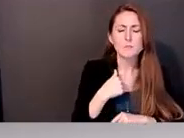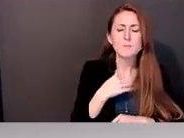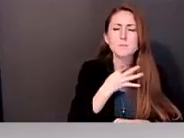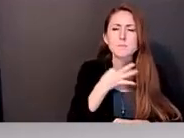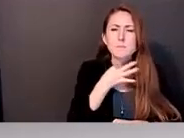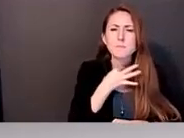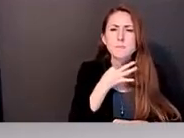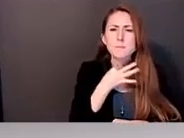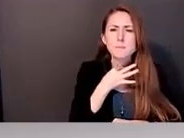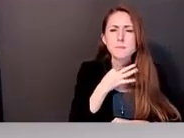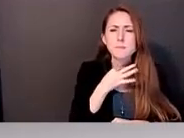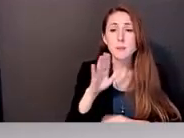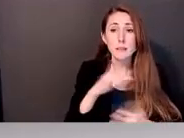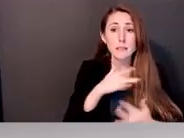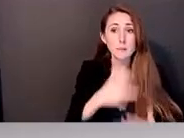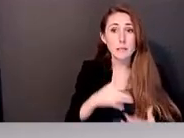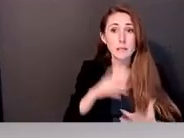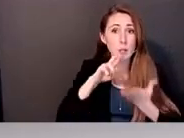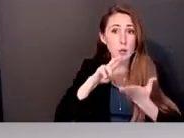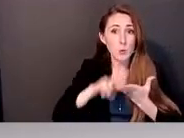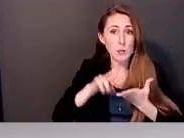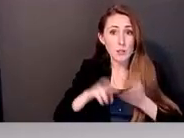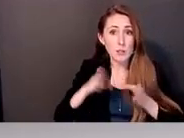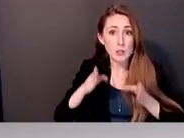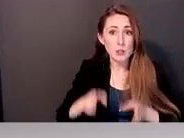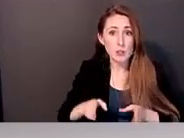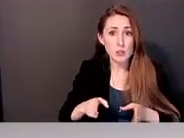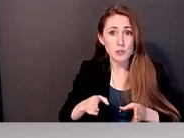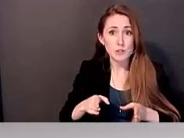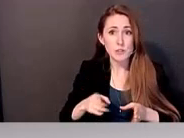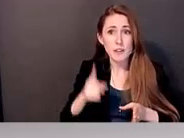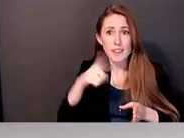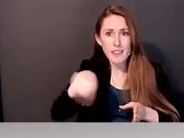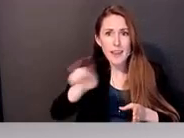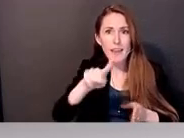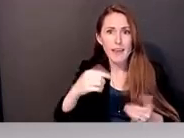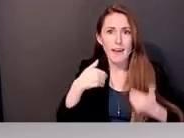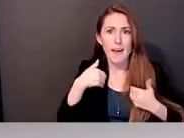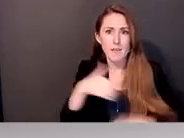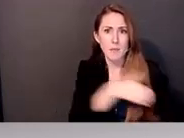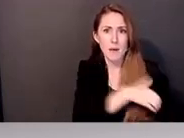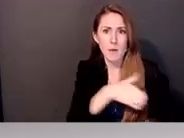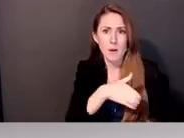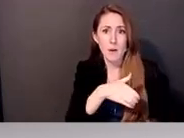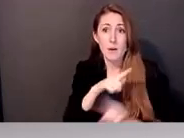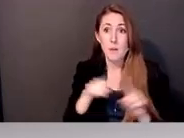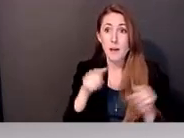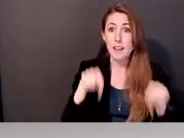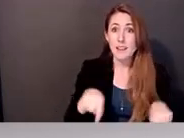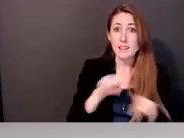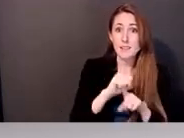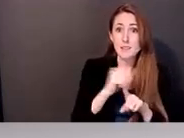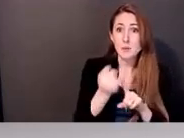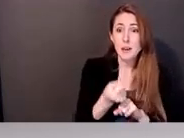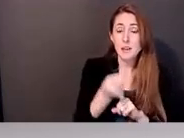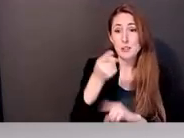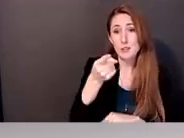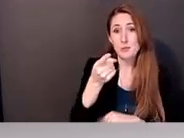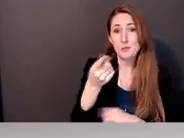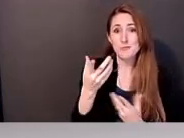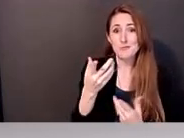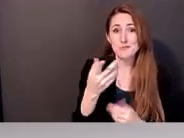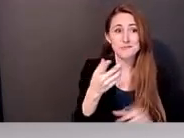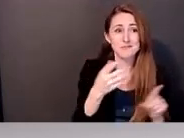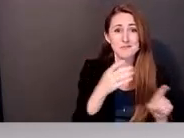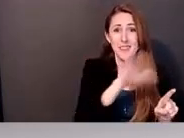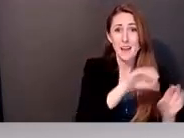usually the researchers are kind of the hegemonic ones, the ones with power, and here's an instance where you actually kind of got dissed, right? Do